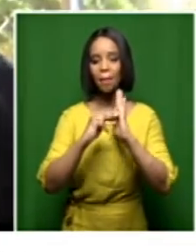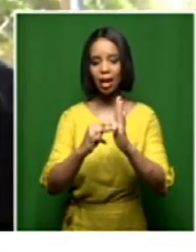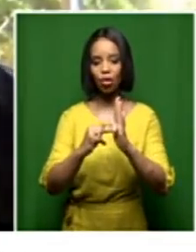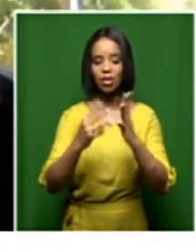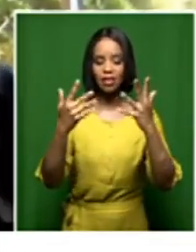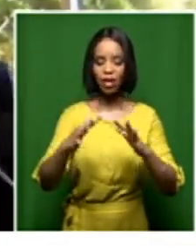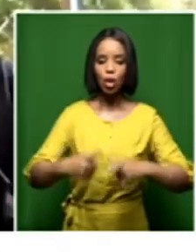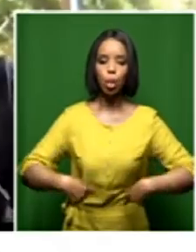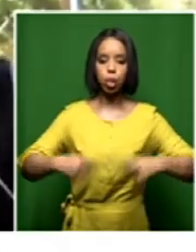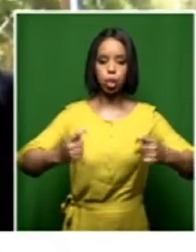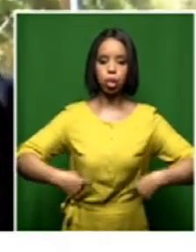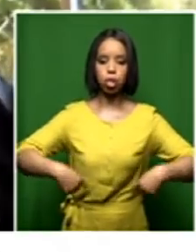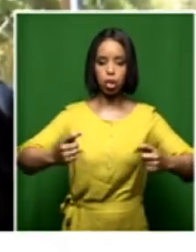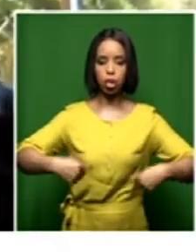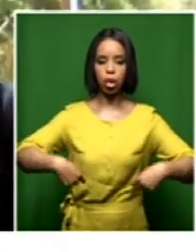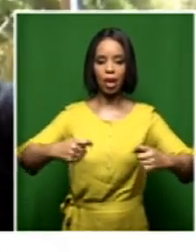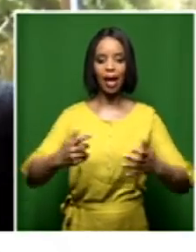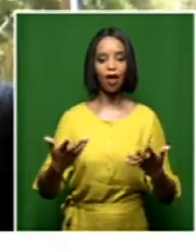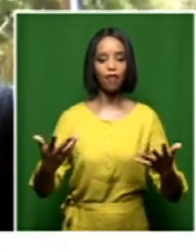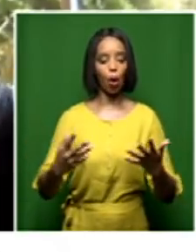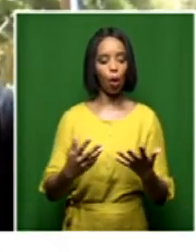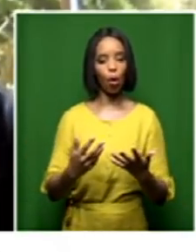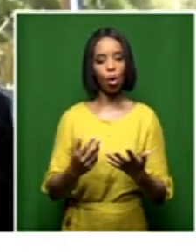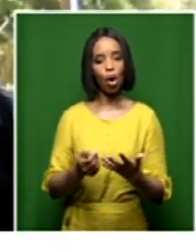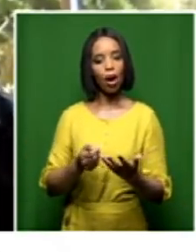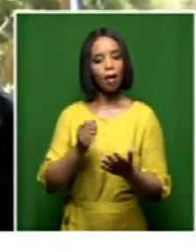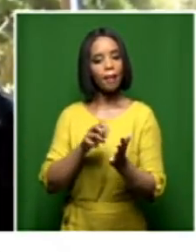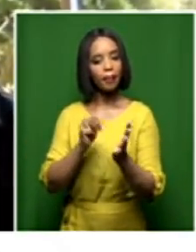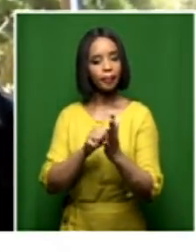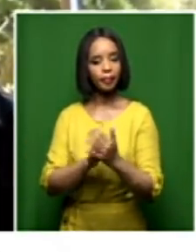you ought to be worried, the public ought to be worried about that as well.